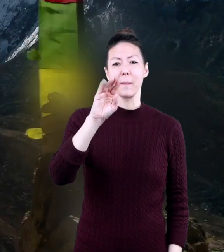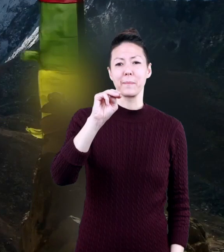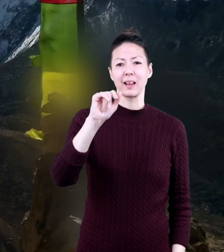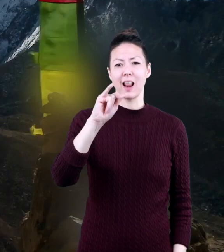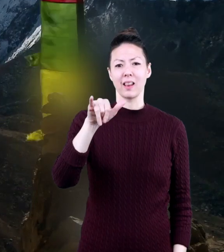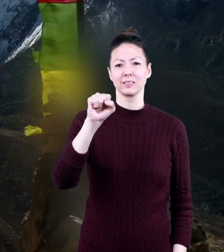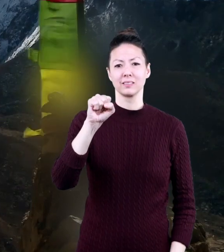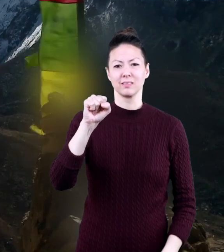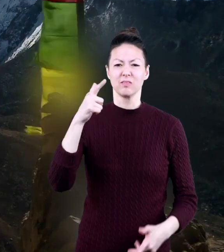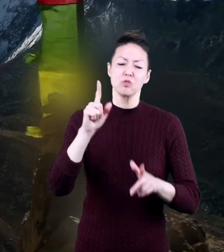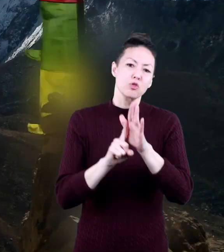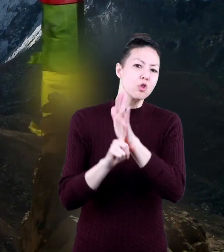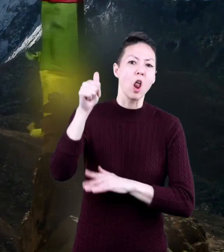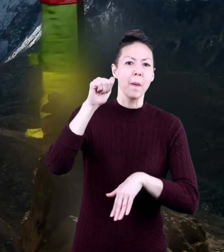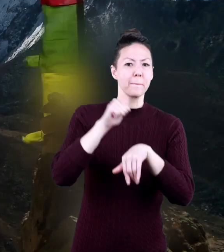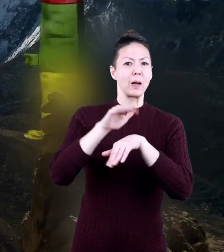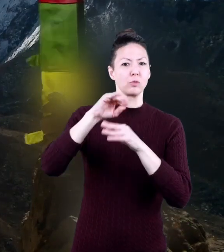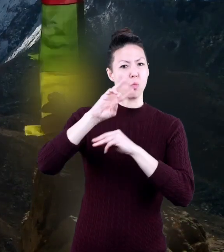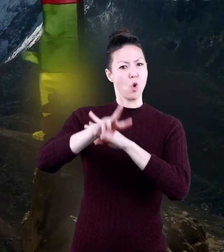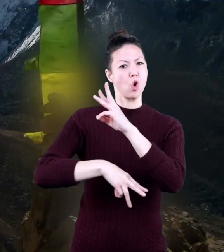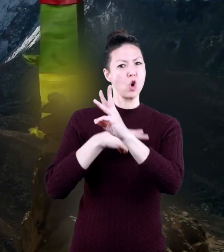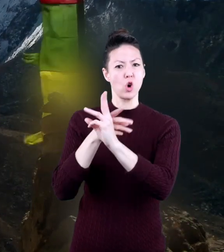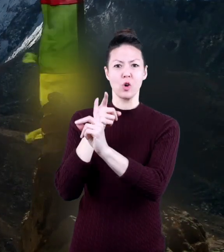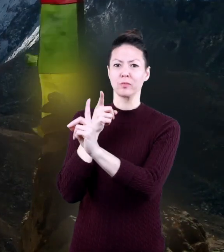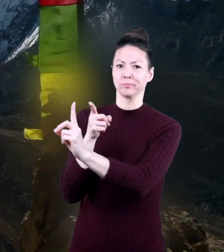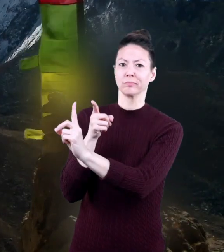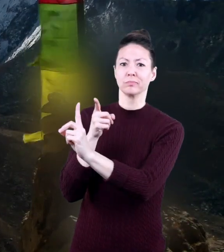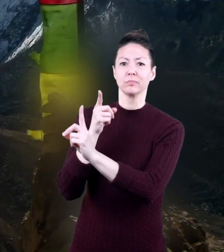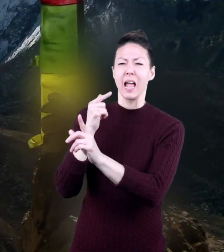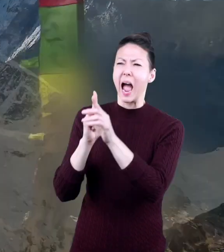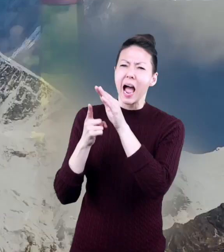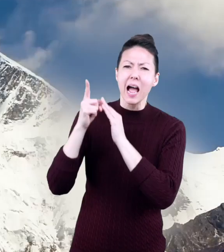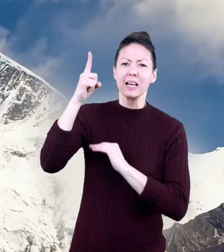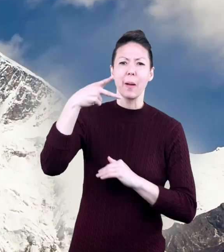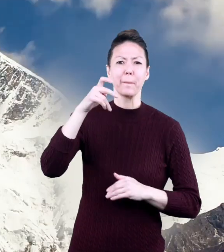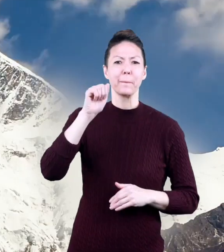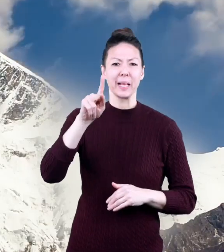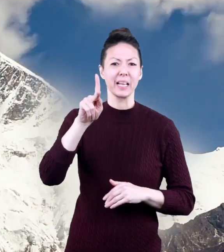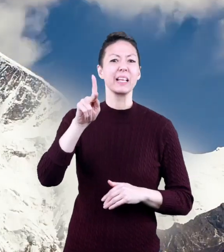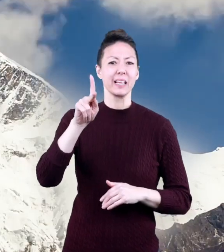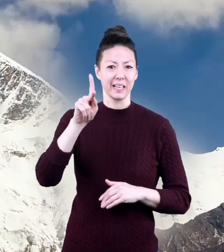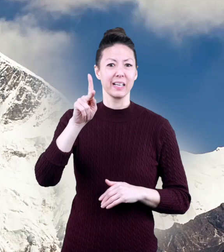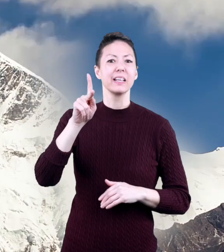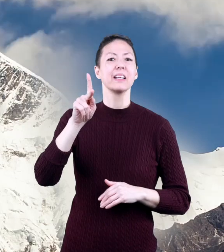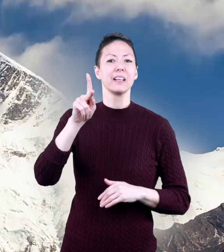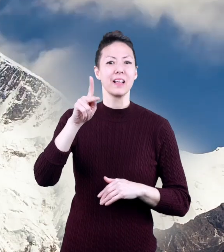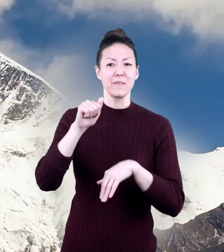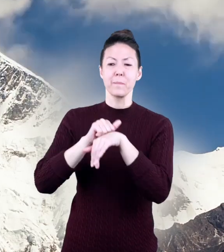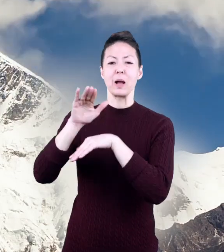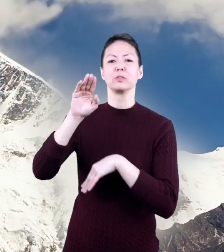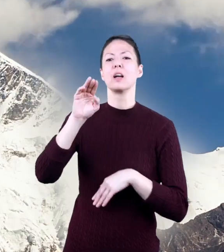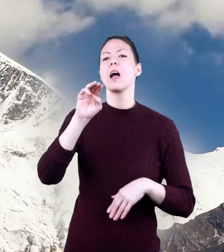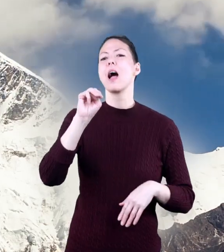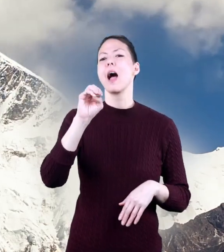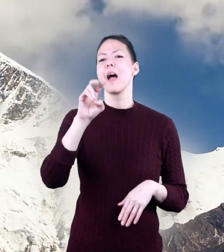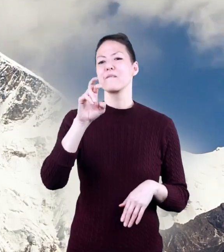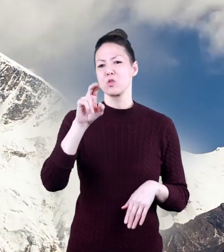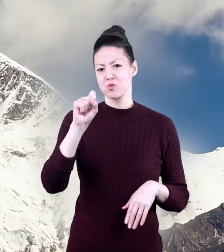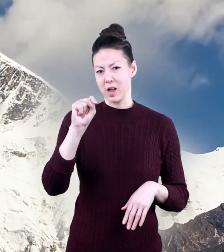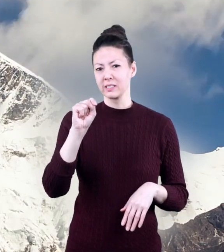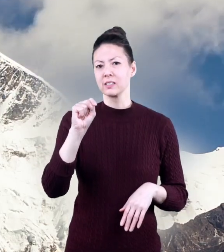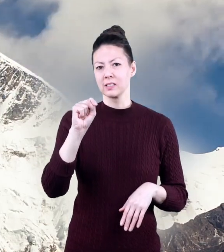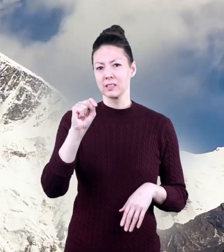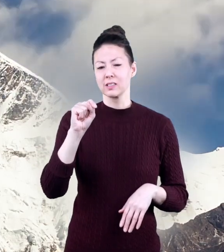Himalayas are the tallest mountain range in the world, with the highest peak being at the top of Mount